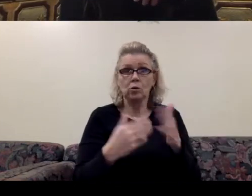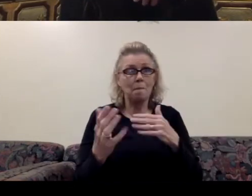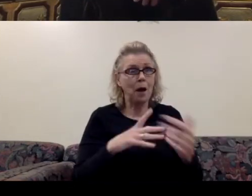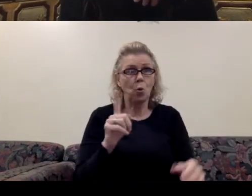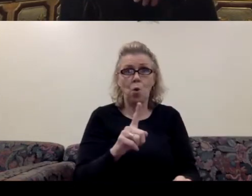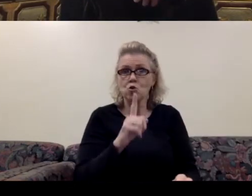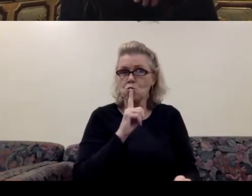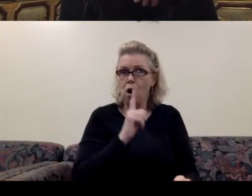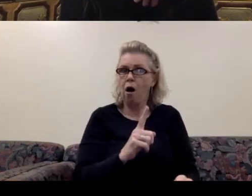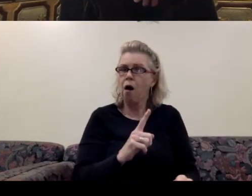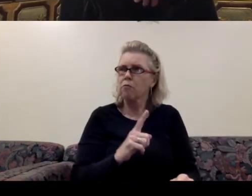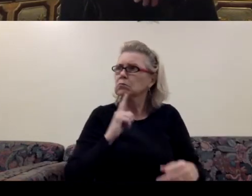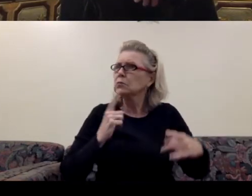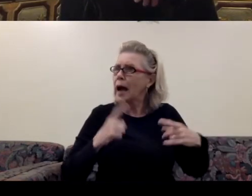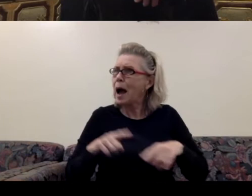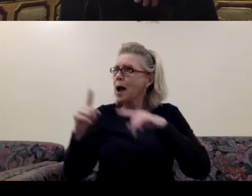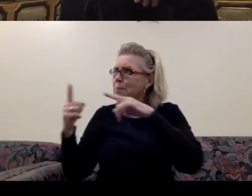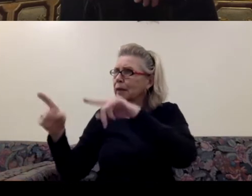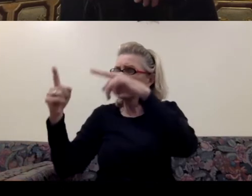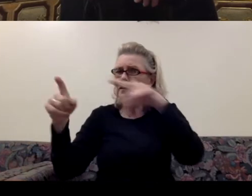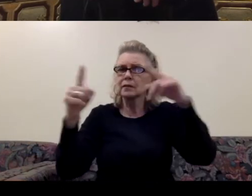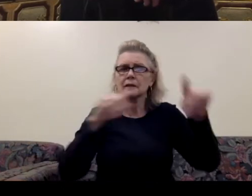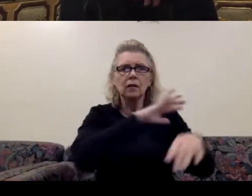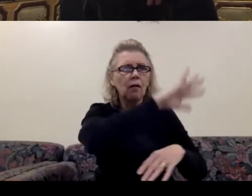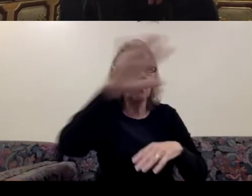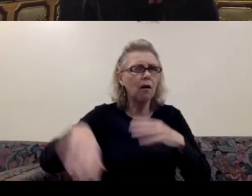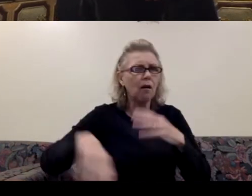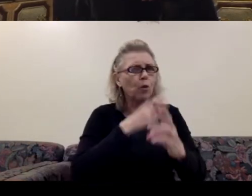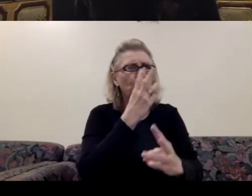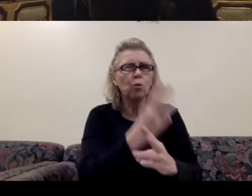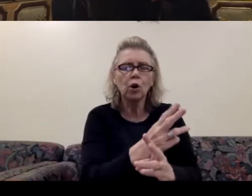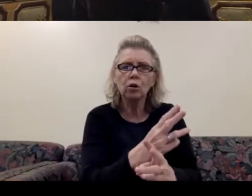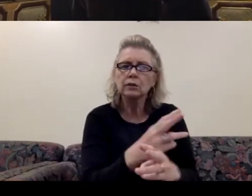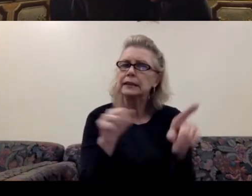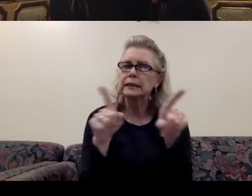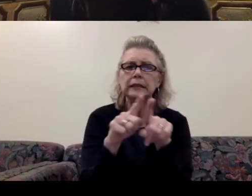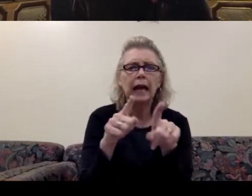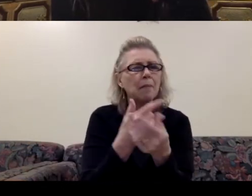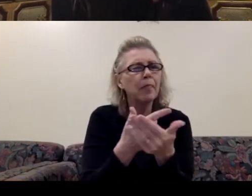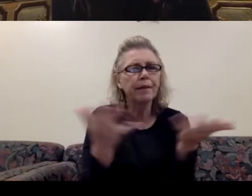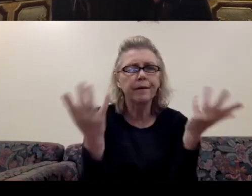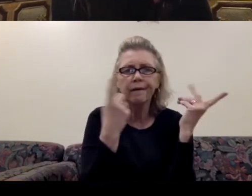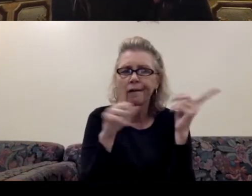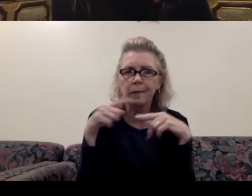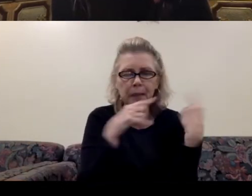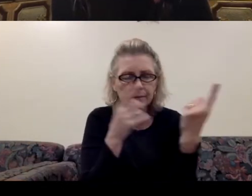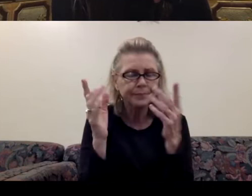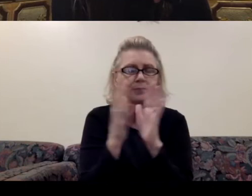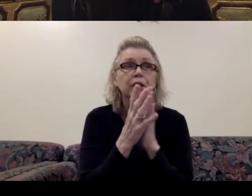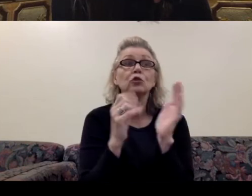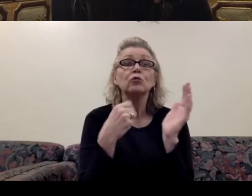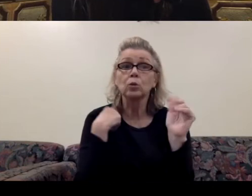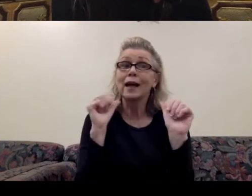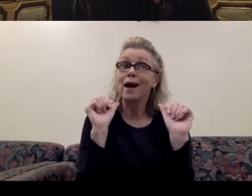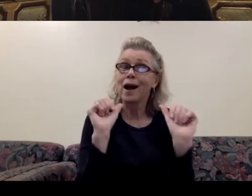this is happening all over this, all over the world. The same thing is happening all over the world. So I was able to